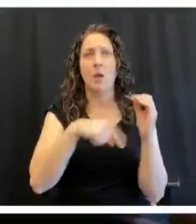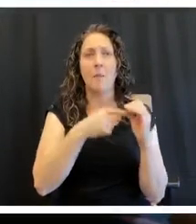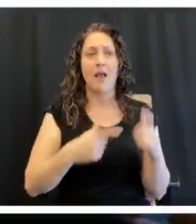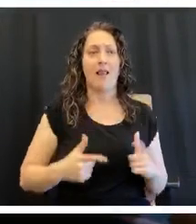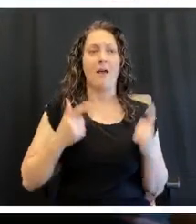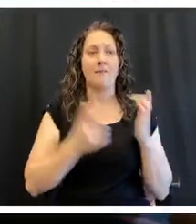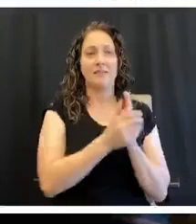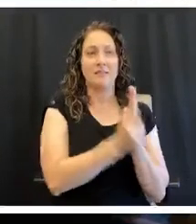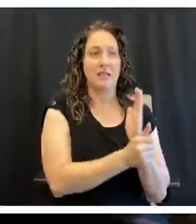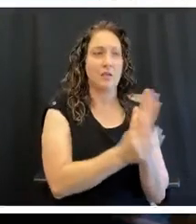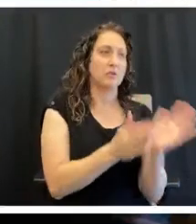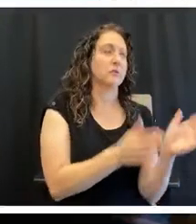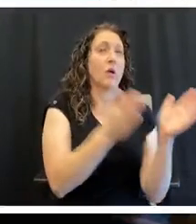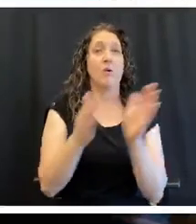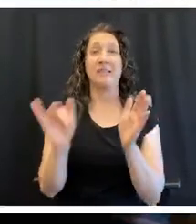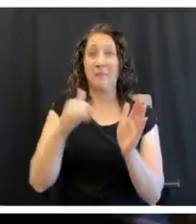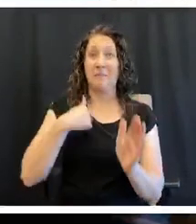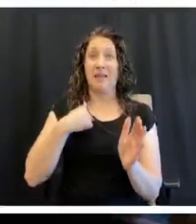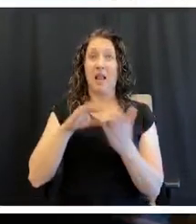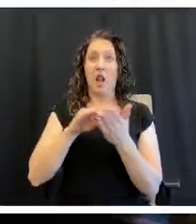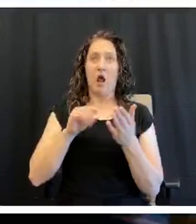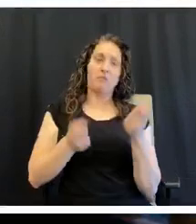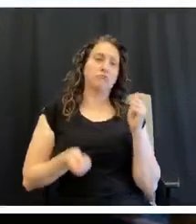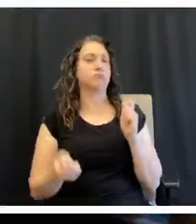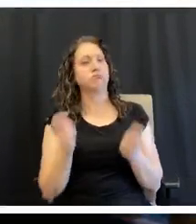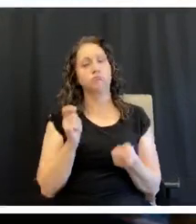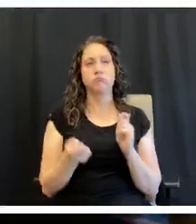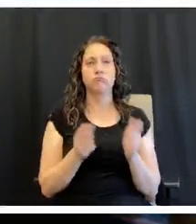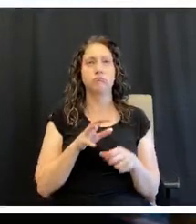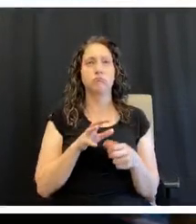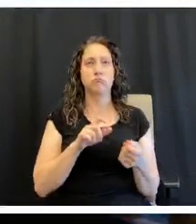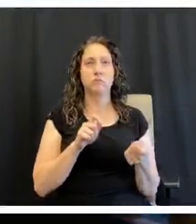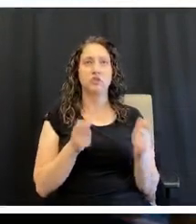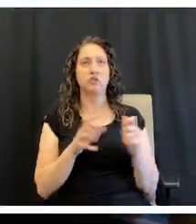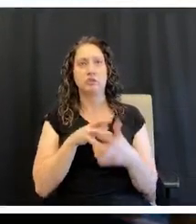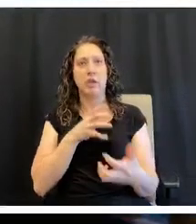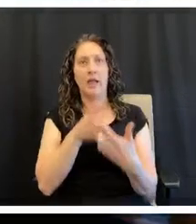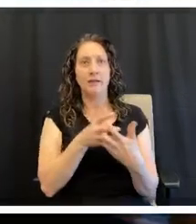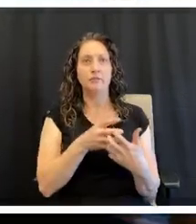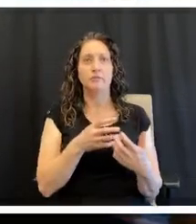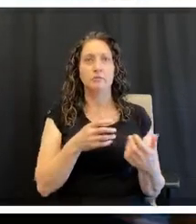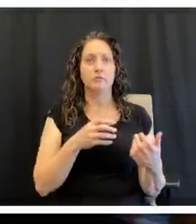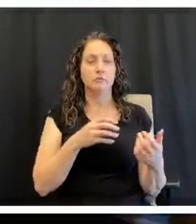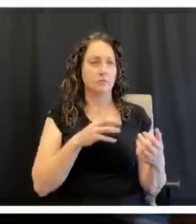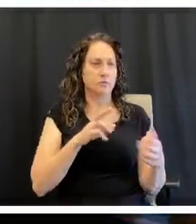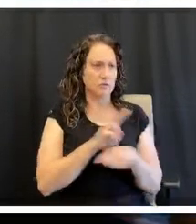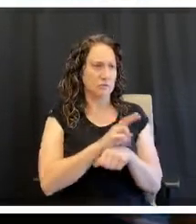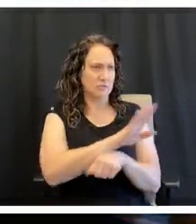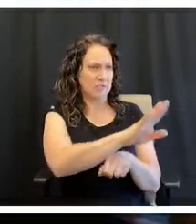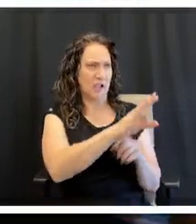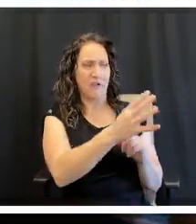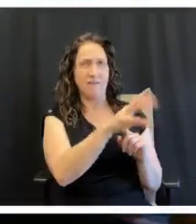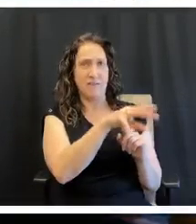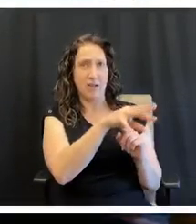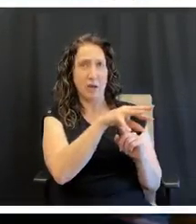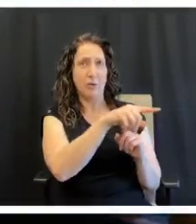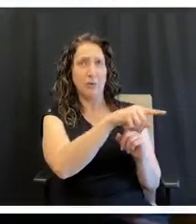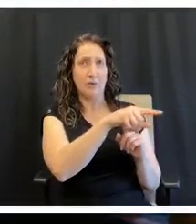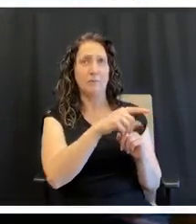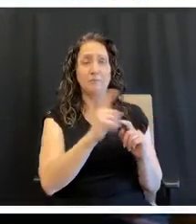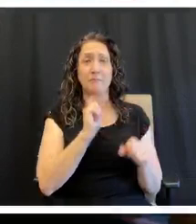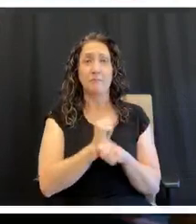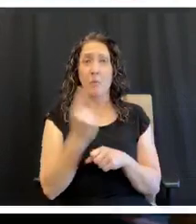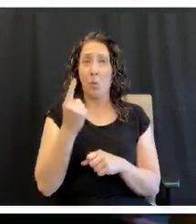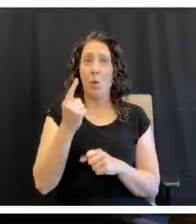work with the videos and the pictures. Someone actually did everything in the PowerPoint,